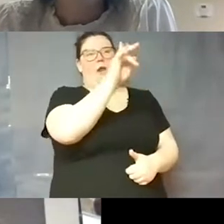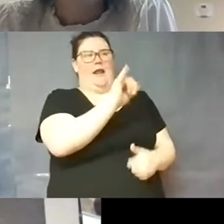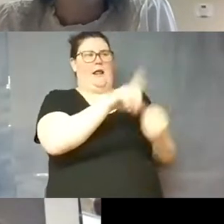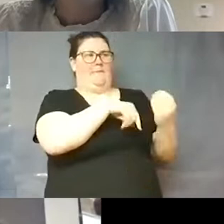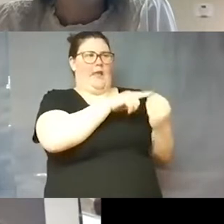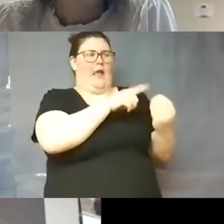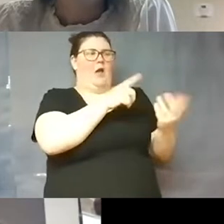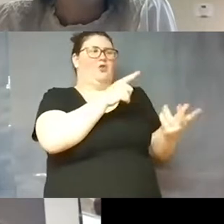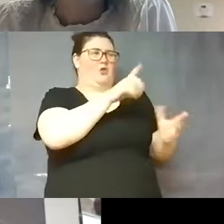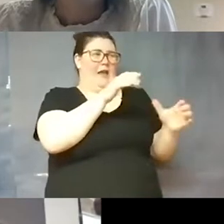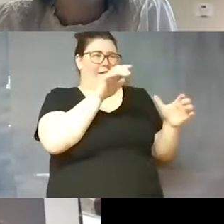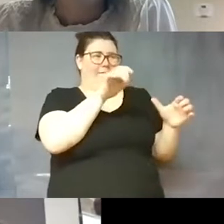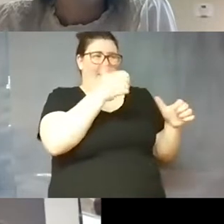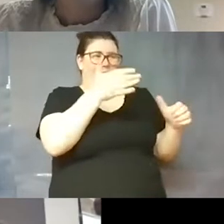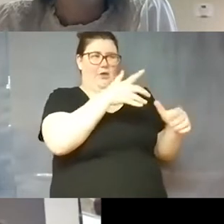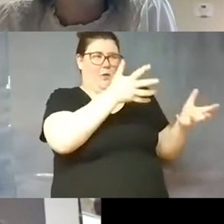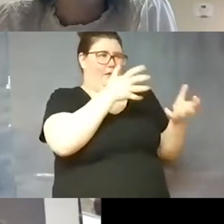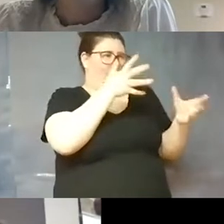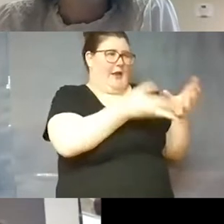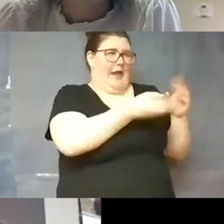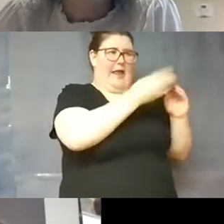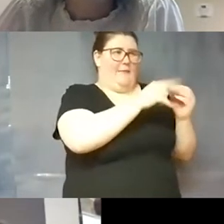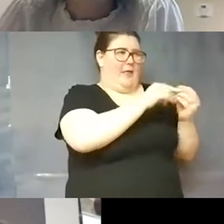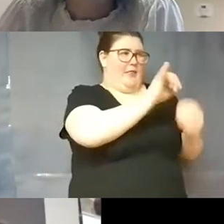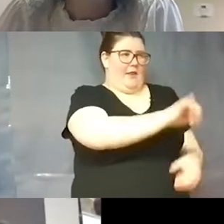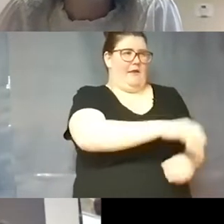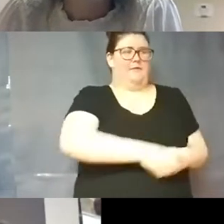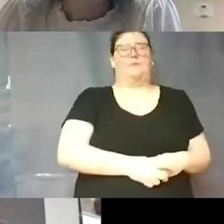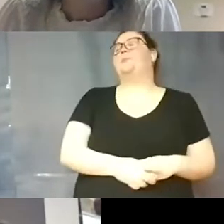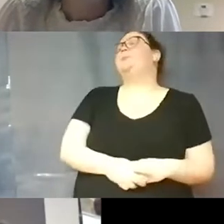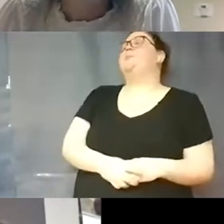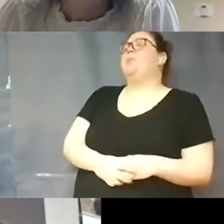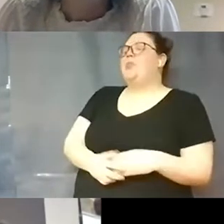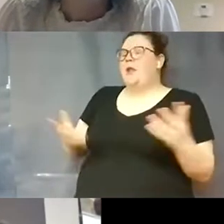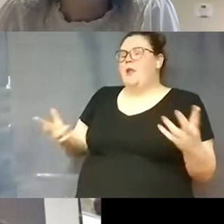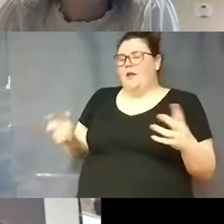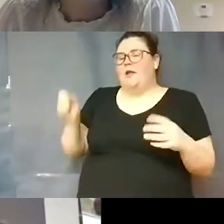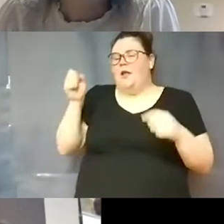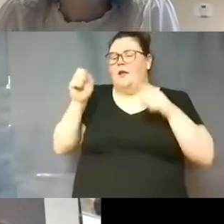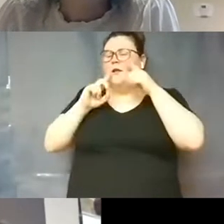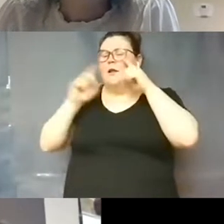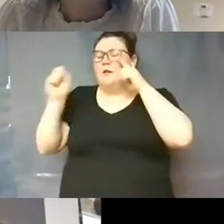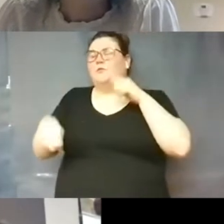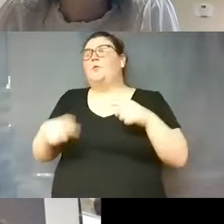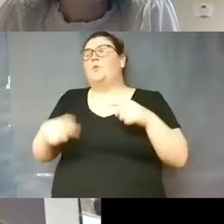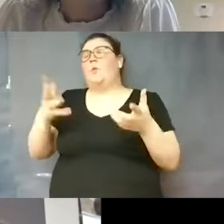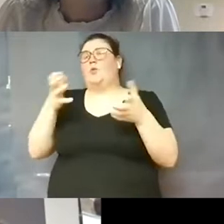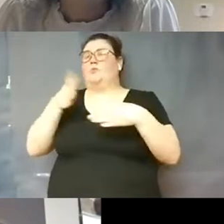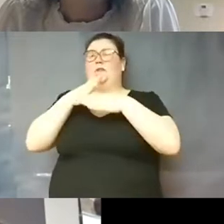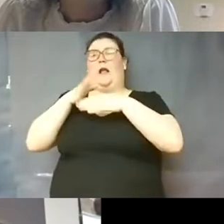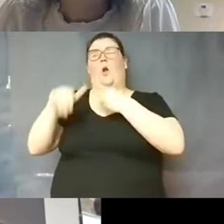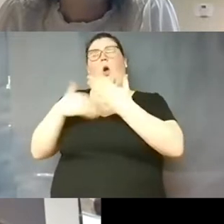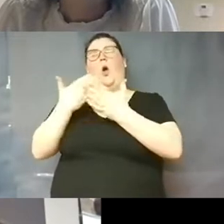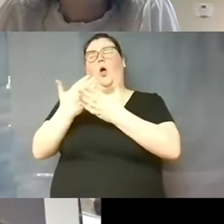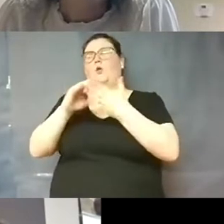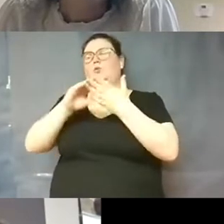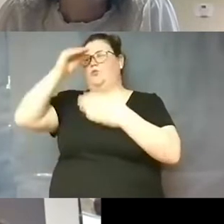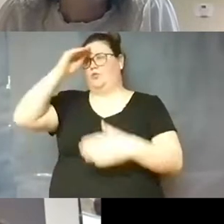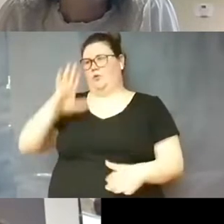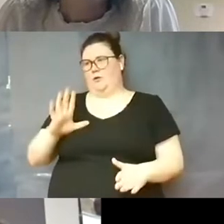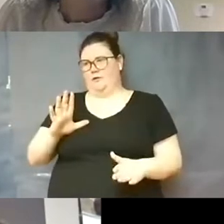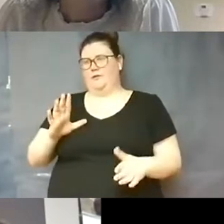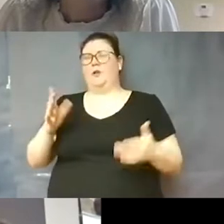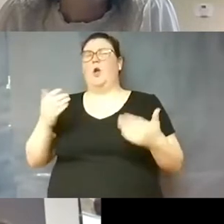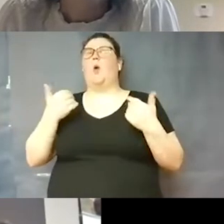that absolutely um so we want to protect all of our students and um we have some